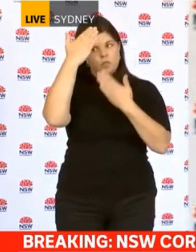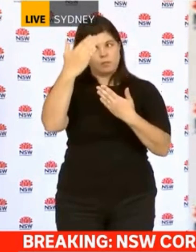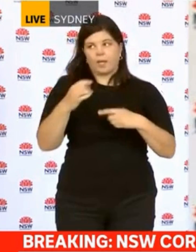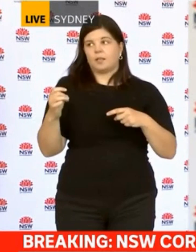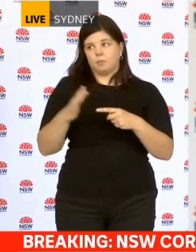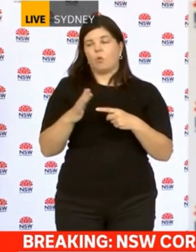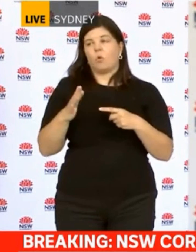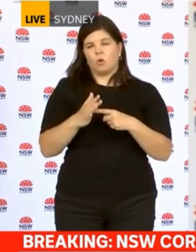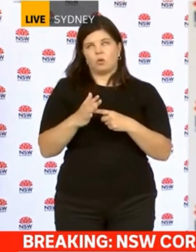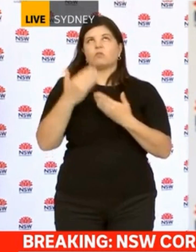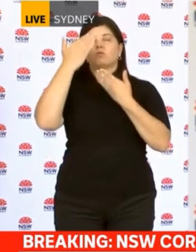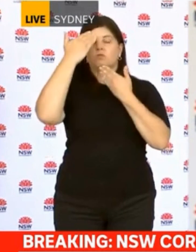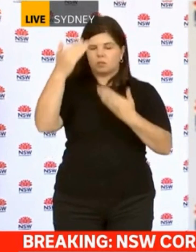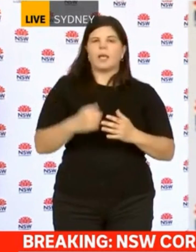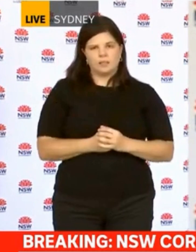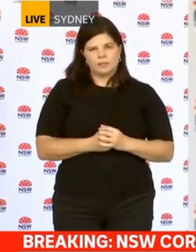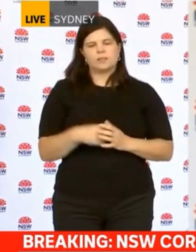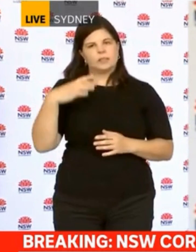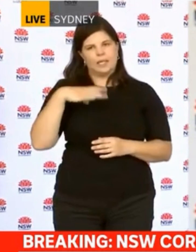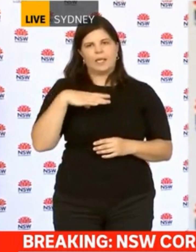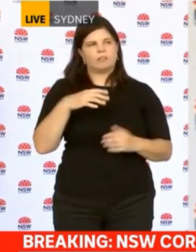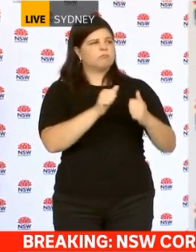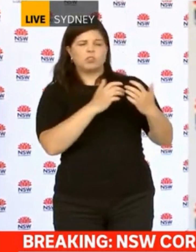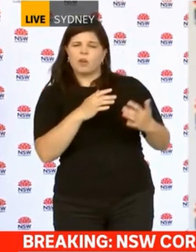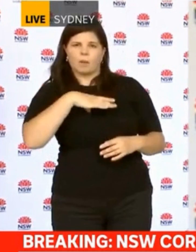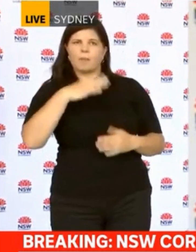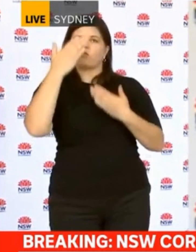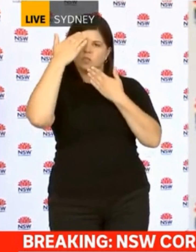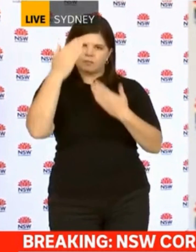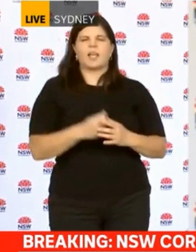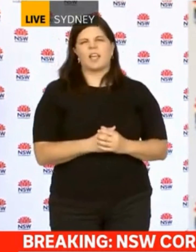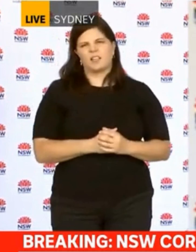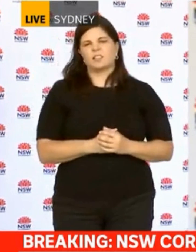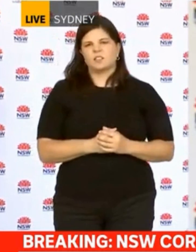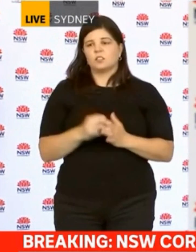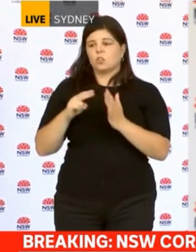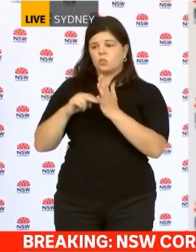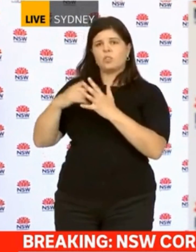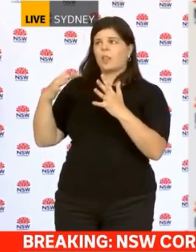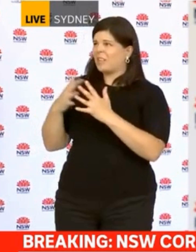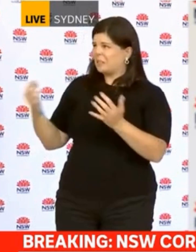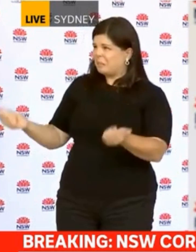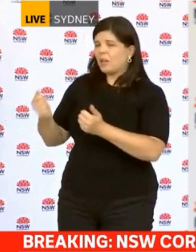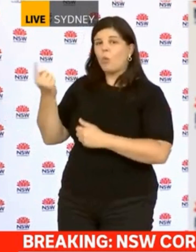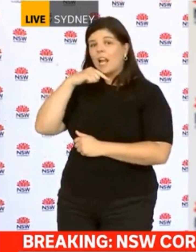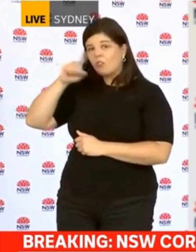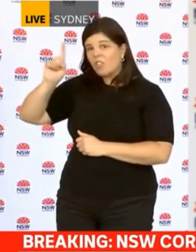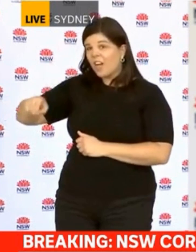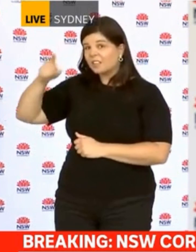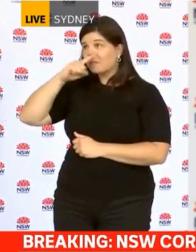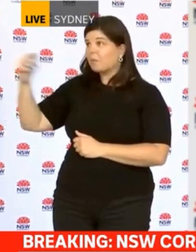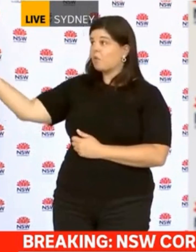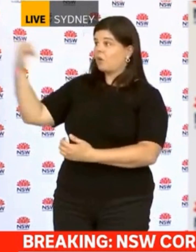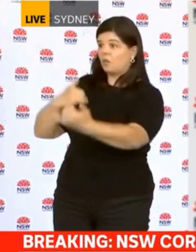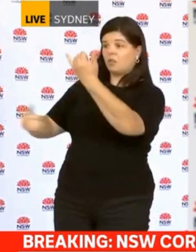a long way. And I think just appreciating what New South Wales has done on behalf of Australia in terms of returning 100,000